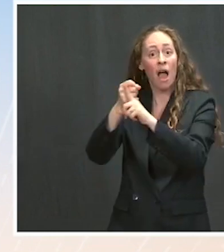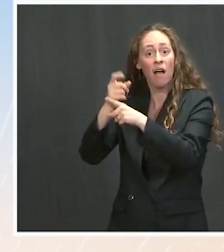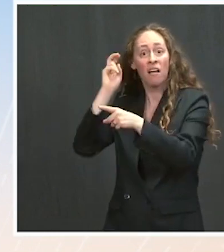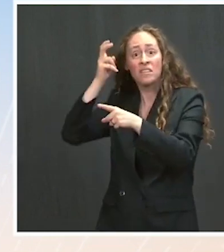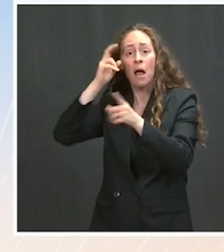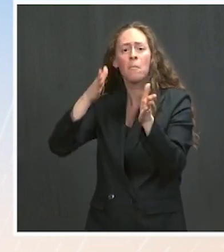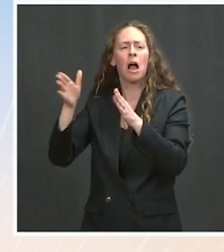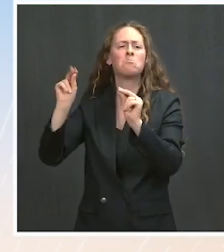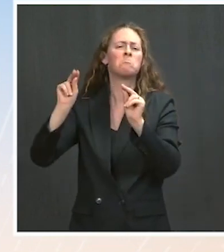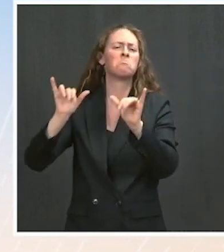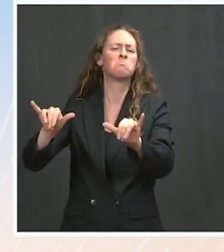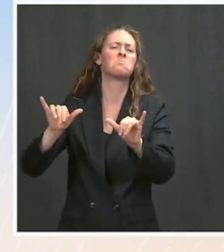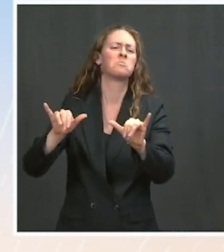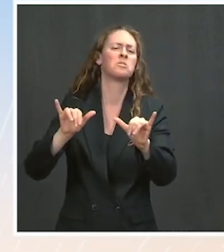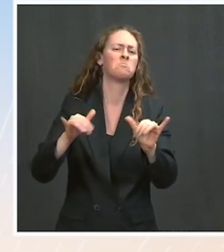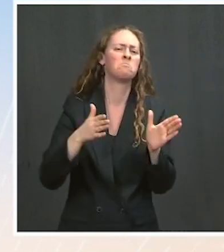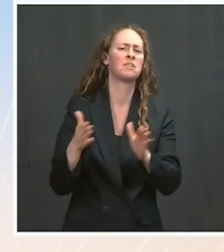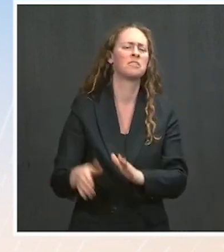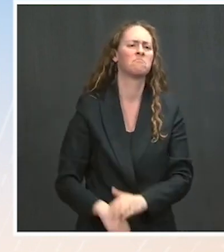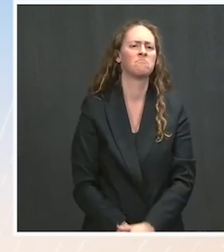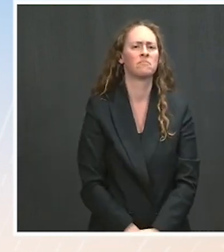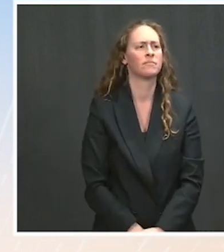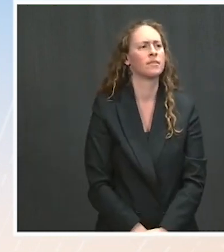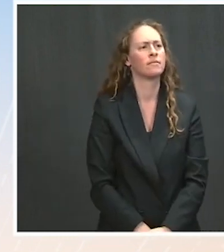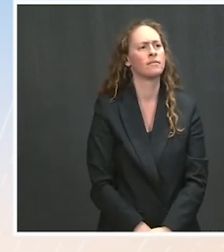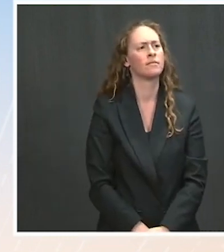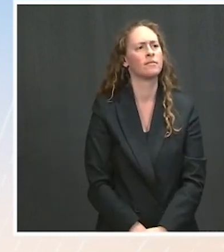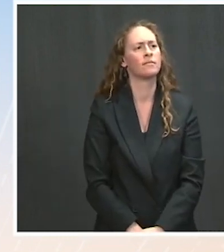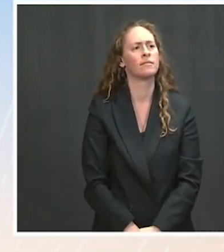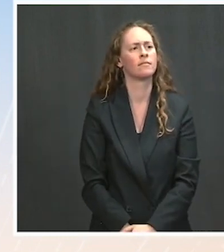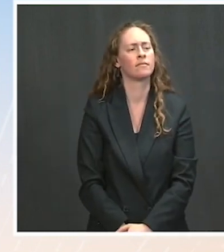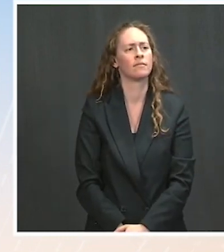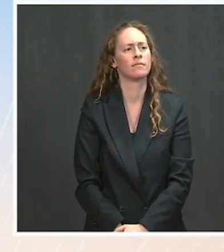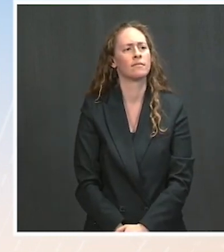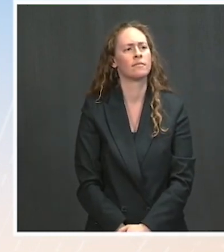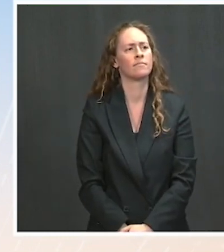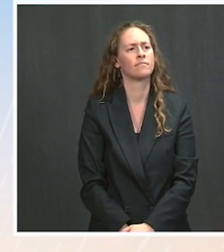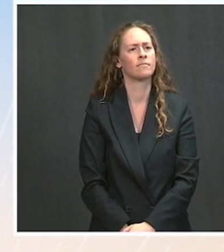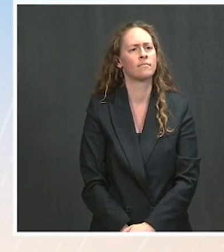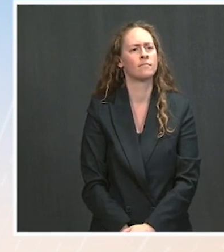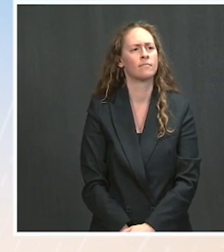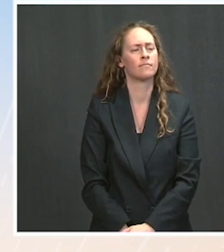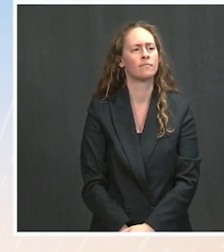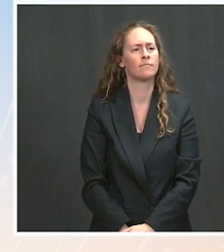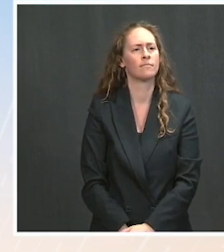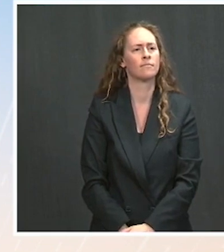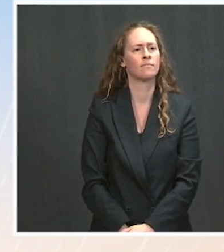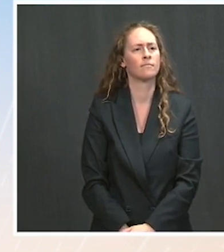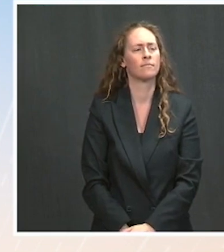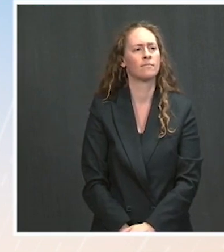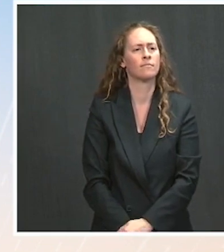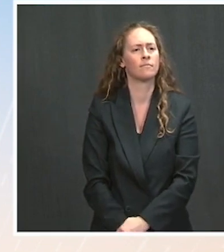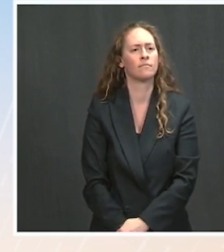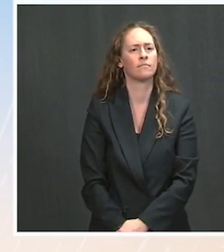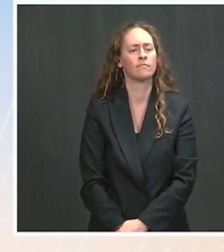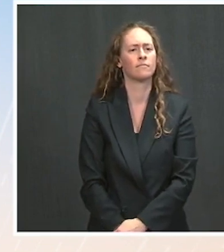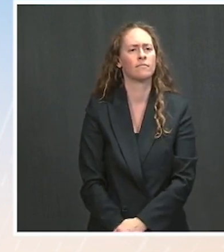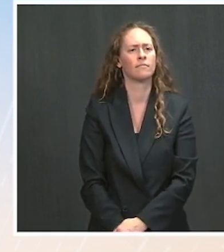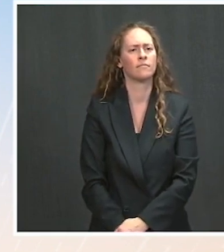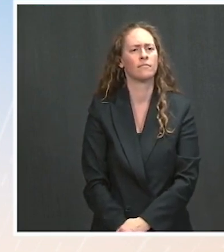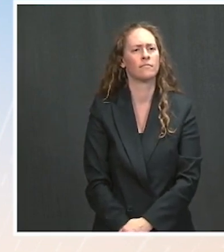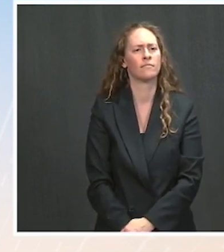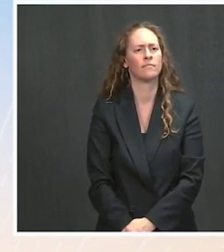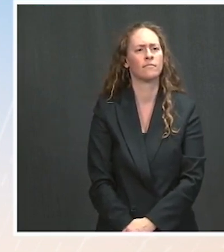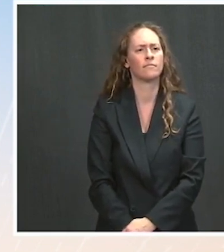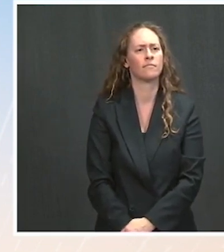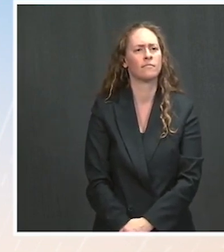The mask guidance again, has this triggered a new conversation about whether we need to have perhaps not a mandate,